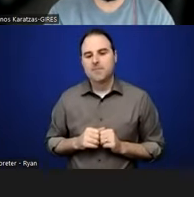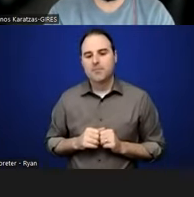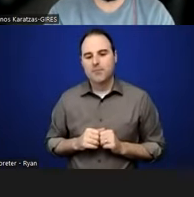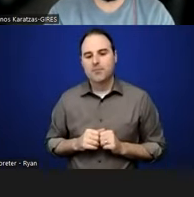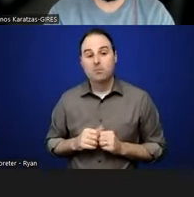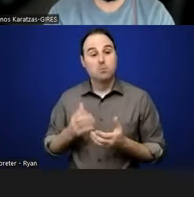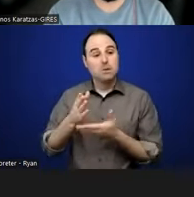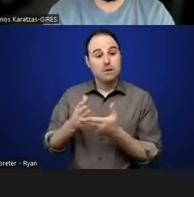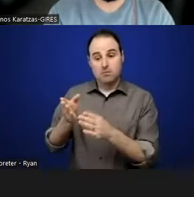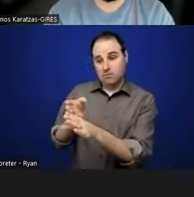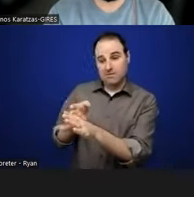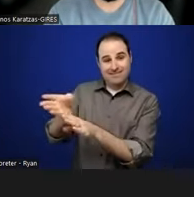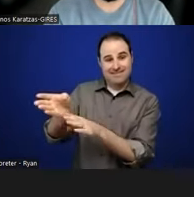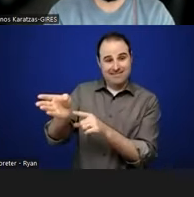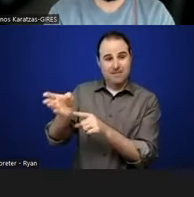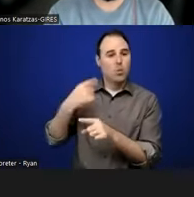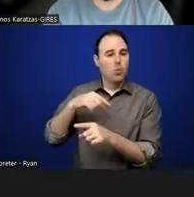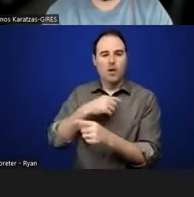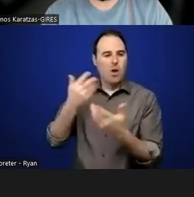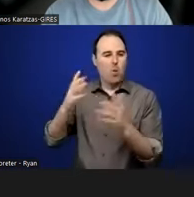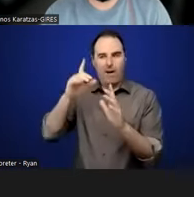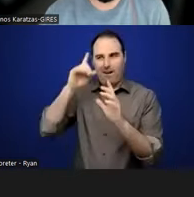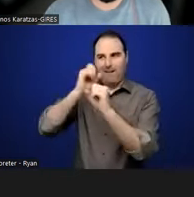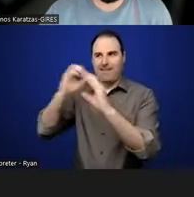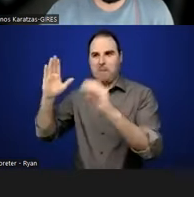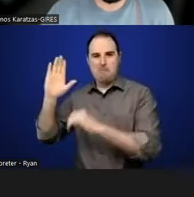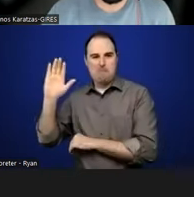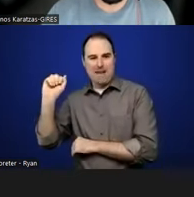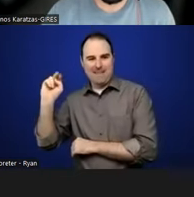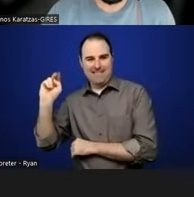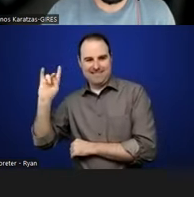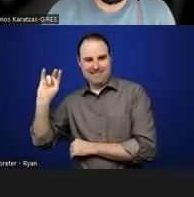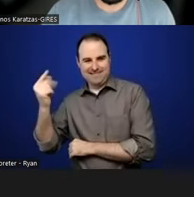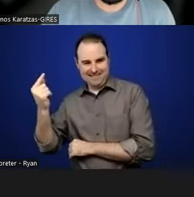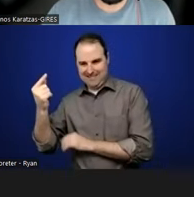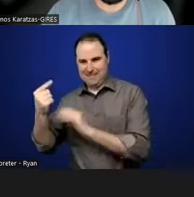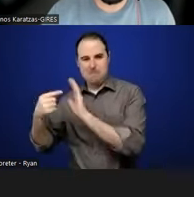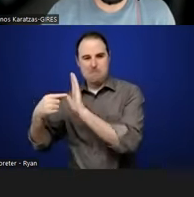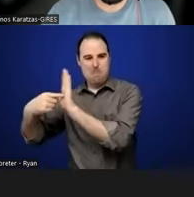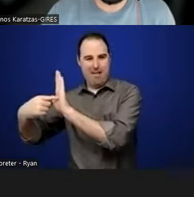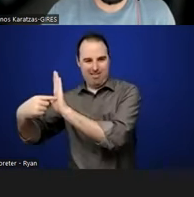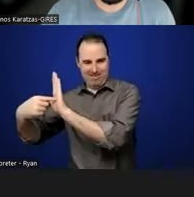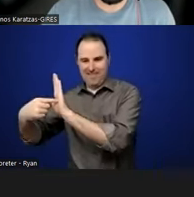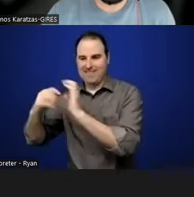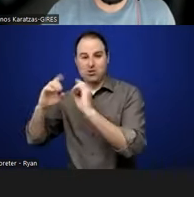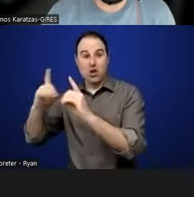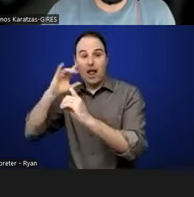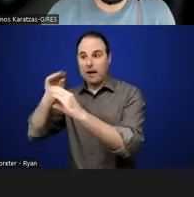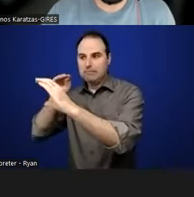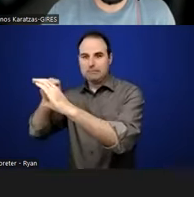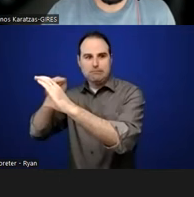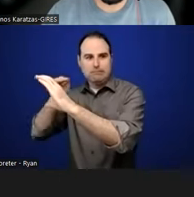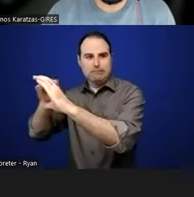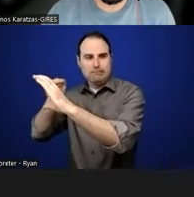want to work against the banking model of education, right. That they're coming, we're opening up brains and we're putting information inside. When we